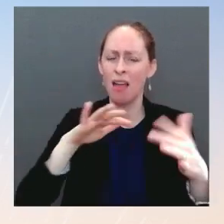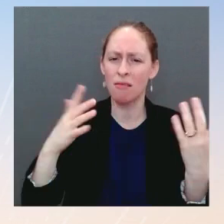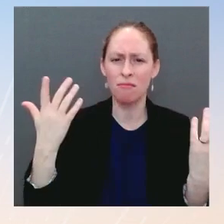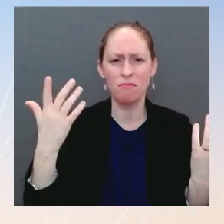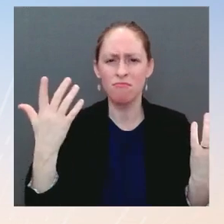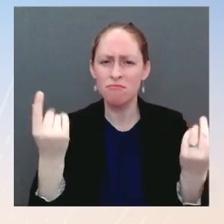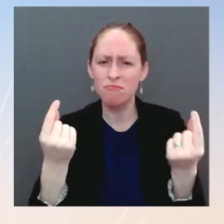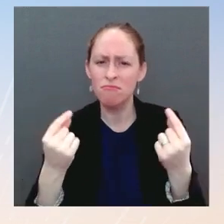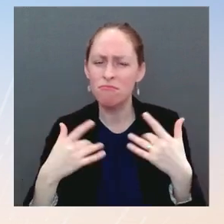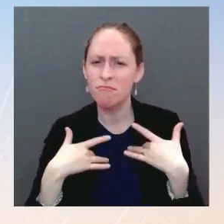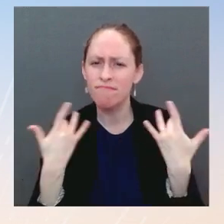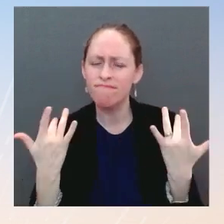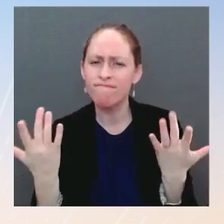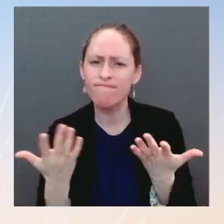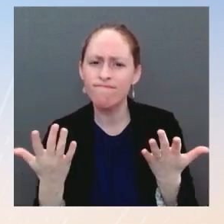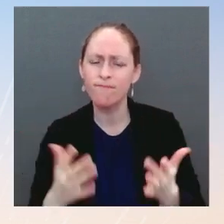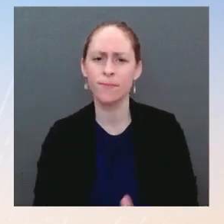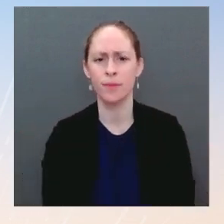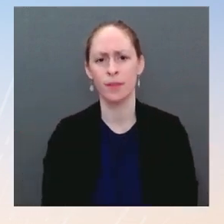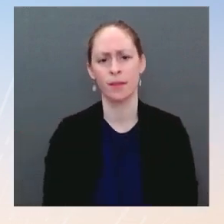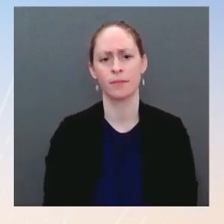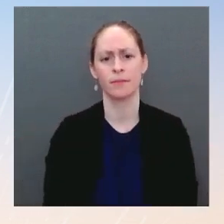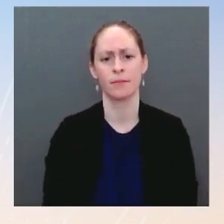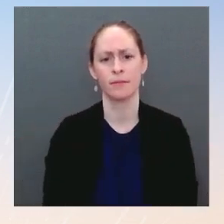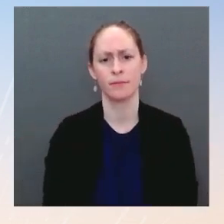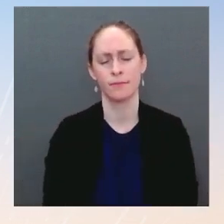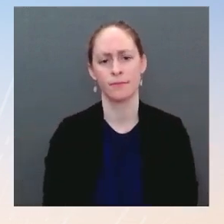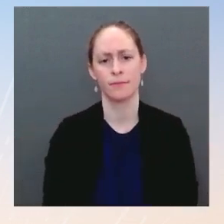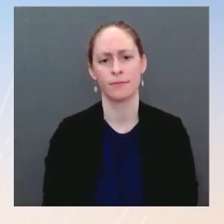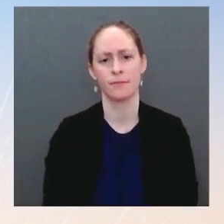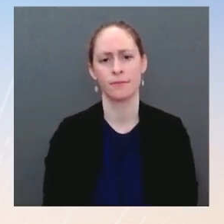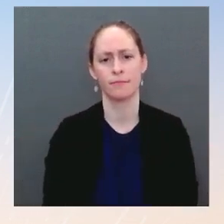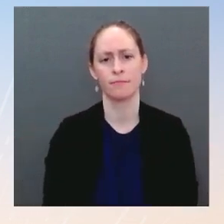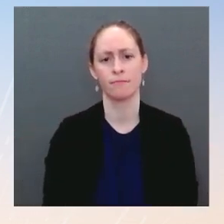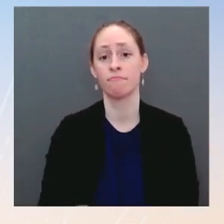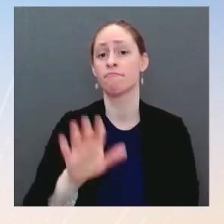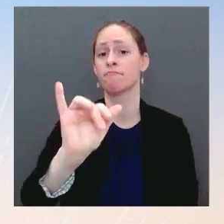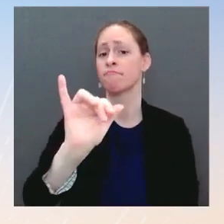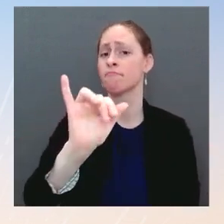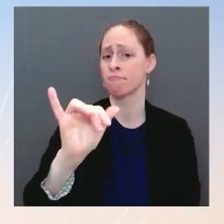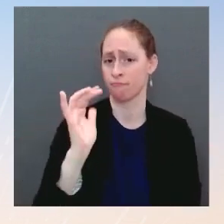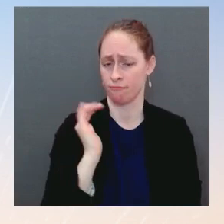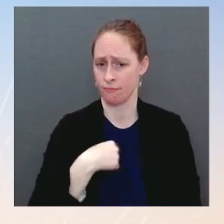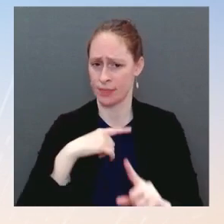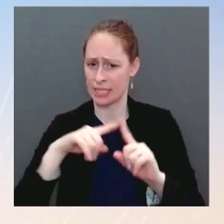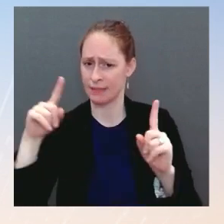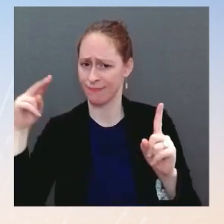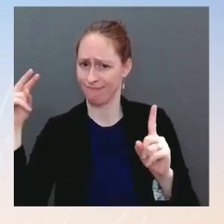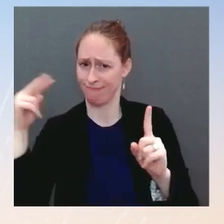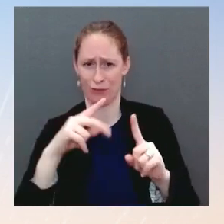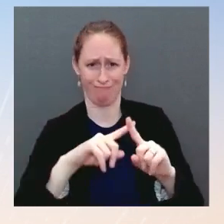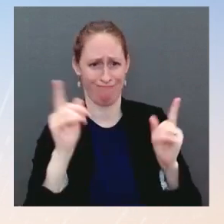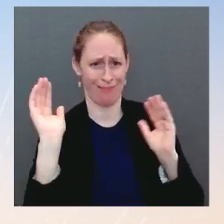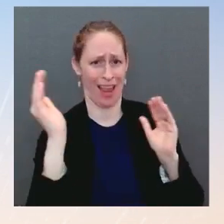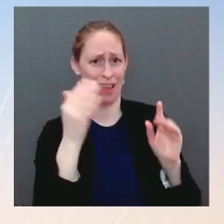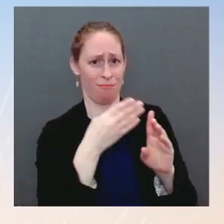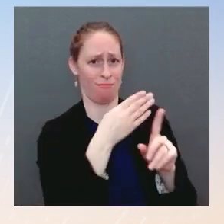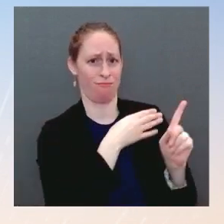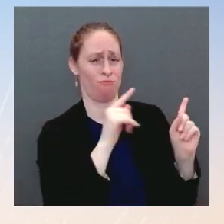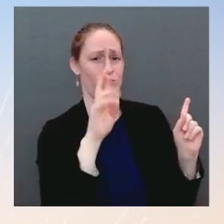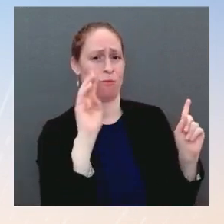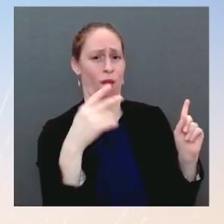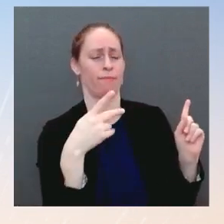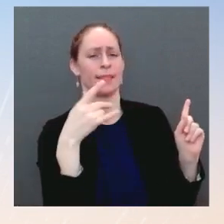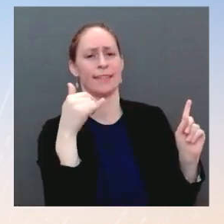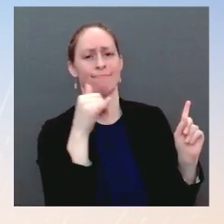on addressing the crisis, the climate crisis, which I'm not even sure that they acknowledged, certainly not in the same way that President Biden and our entire